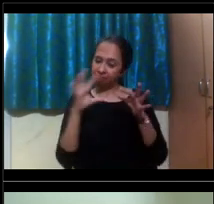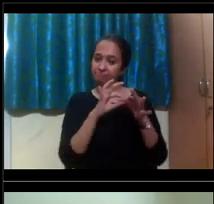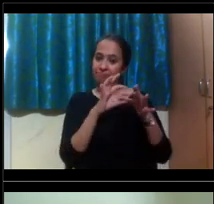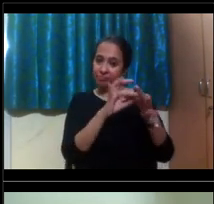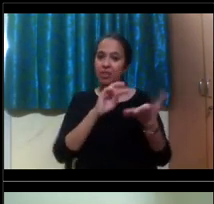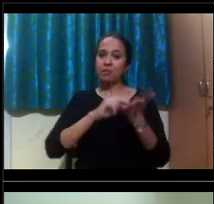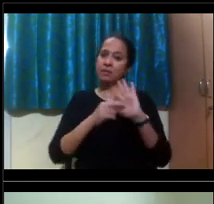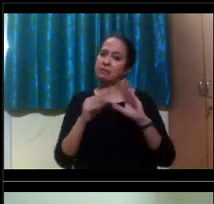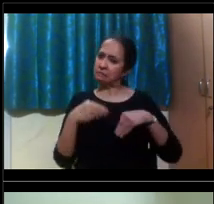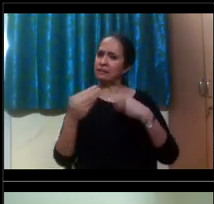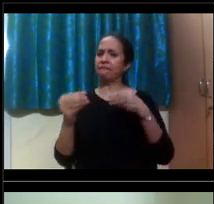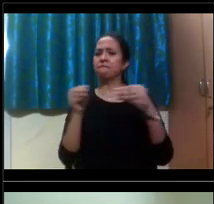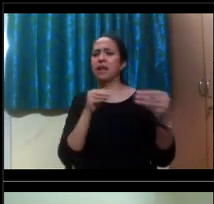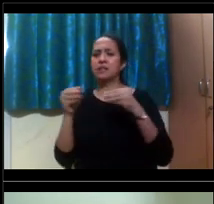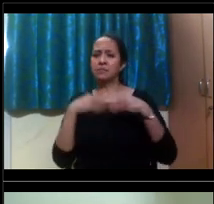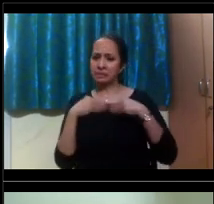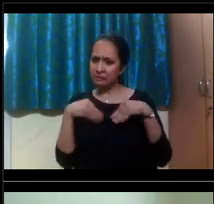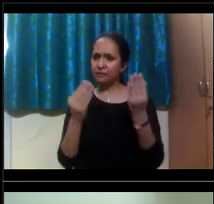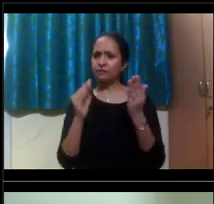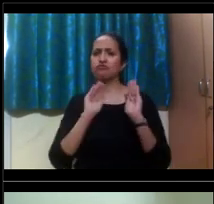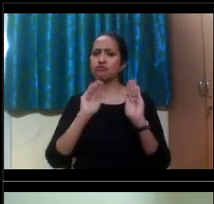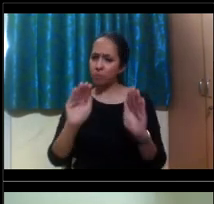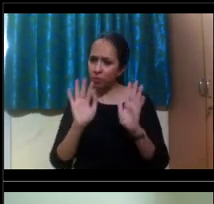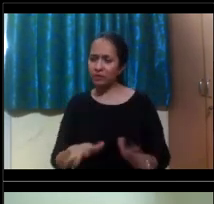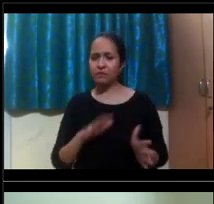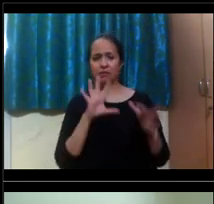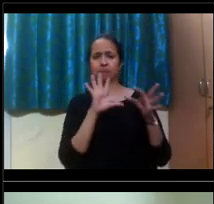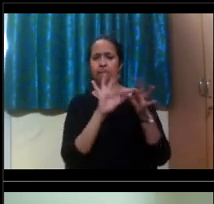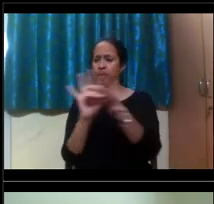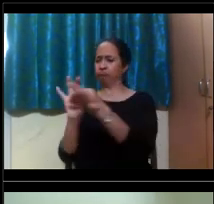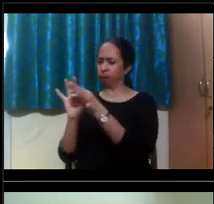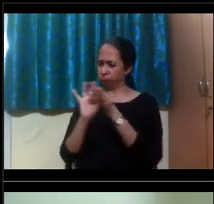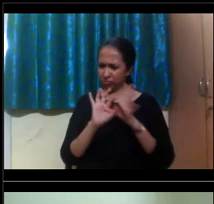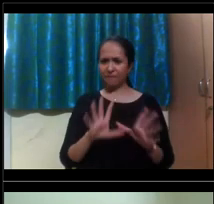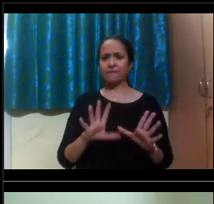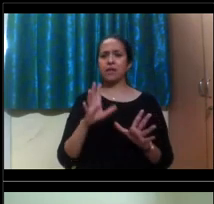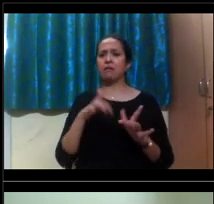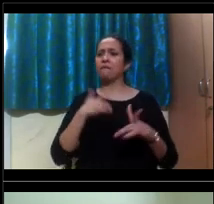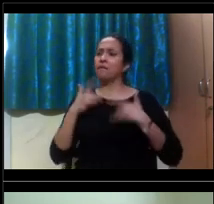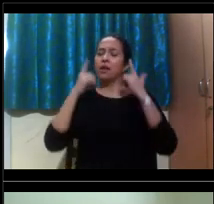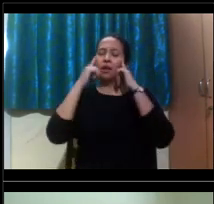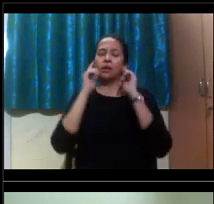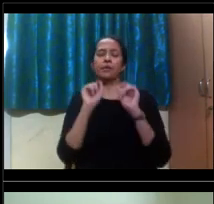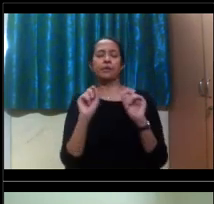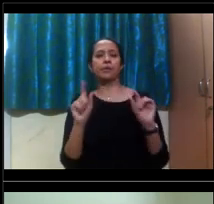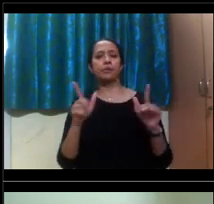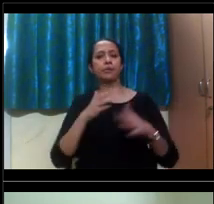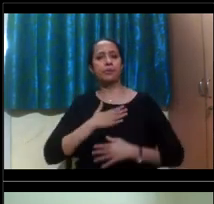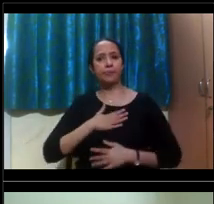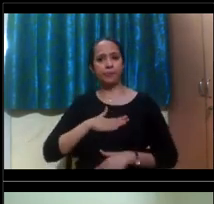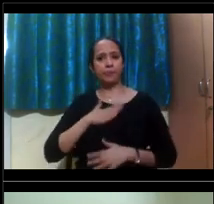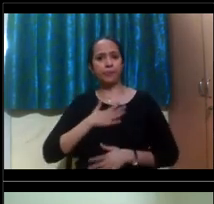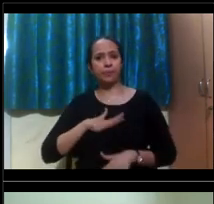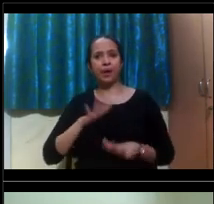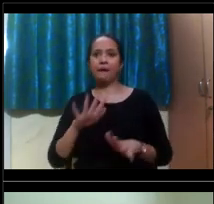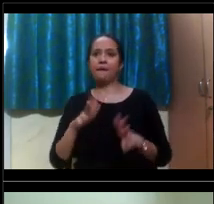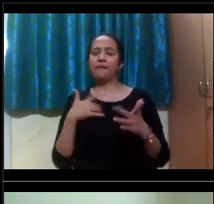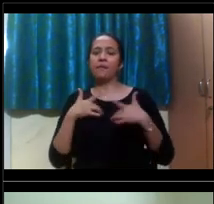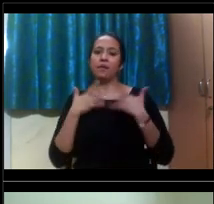is there's going to be an adjustment there. So connecting with advisors that you feel comfortable with and how they're communicating with you.